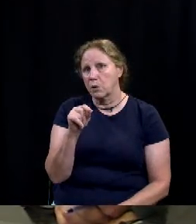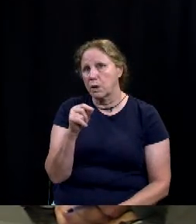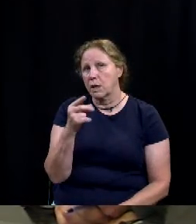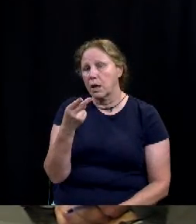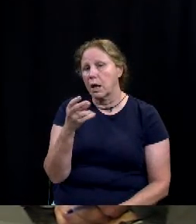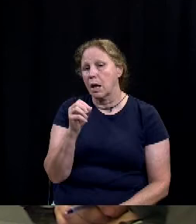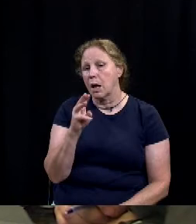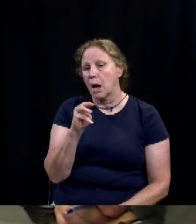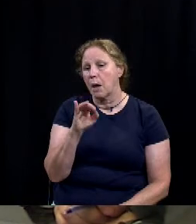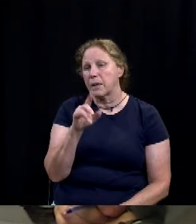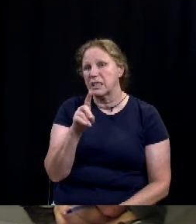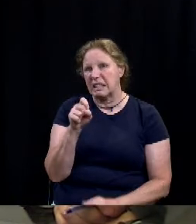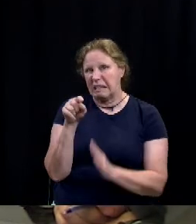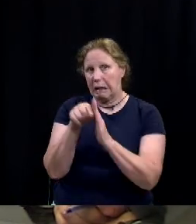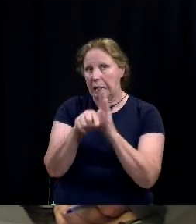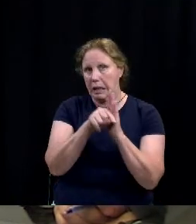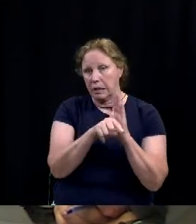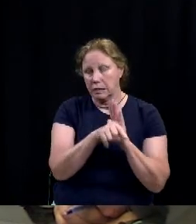chief